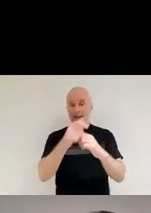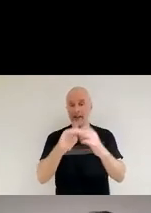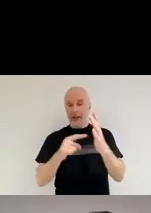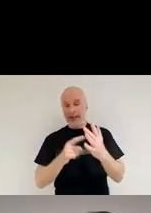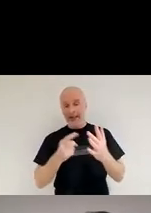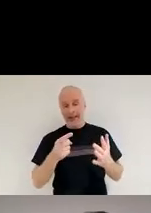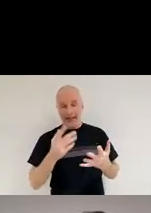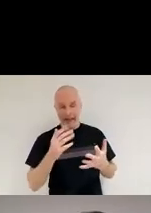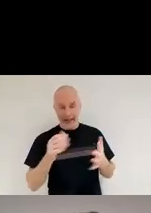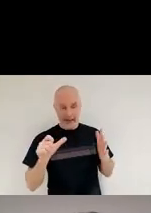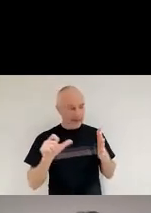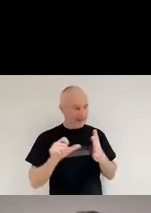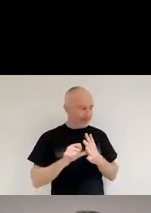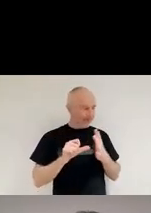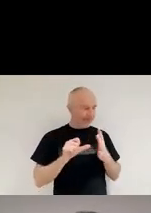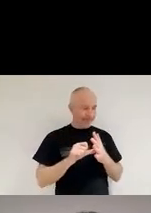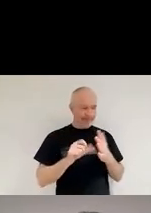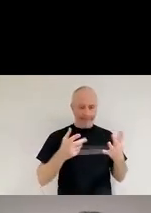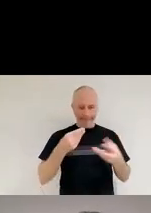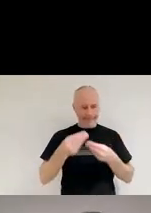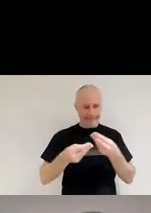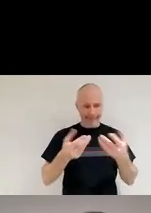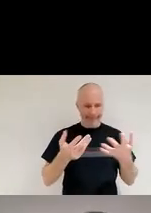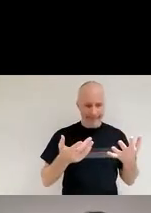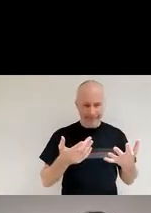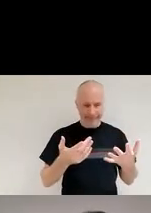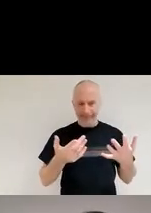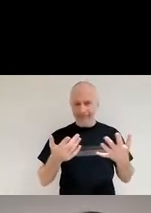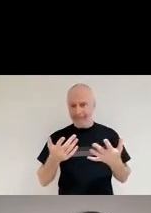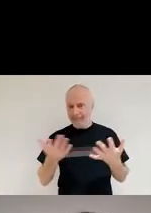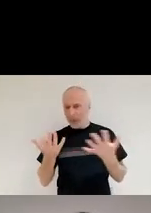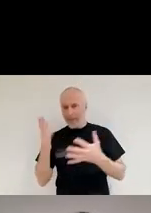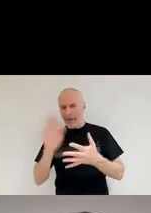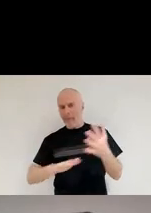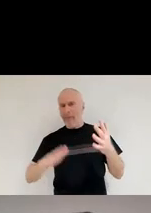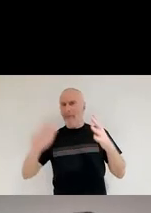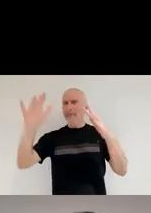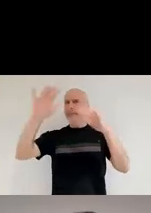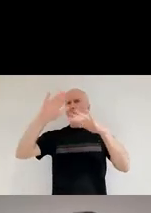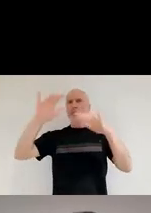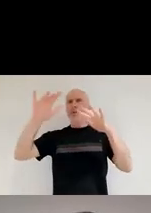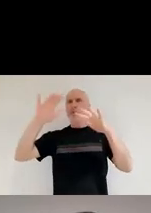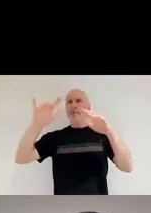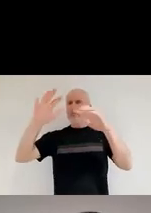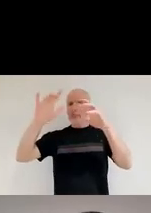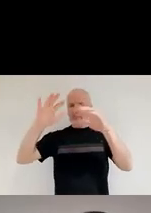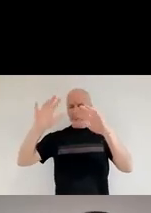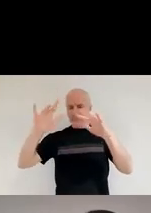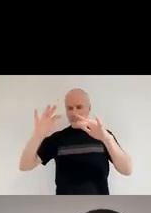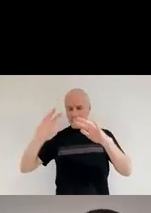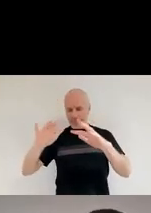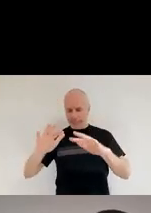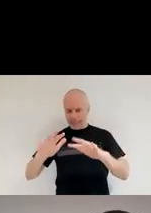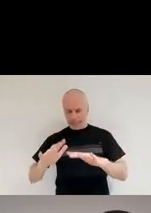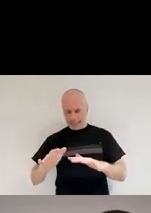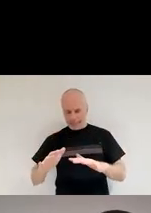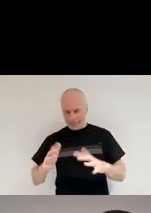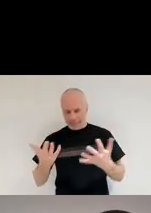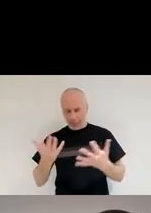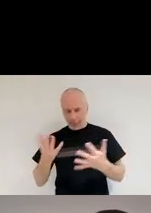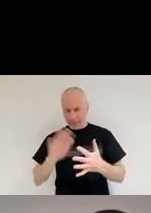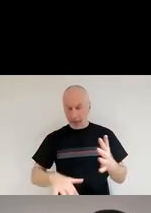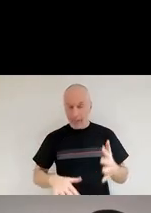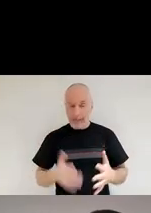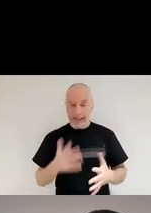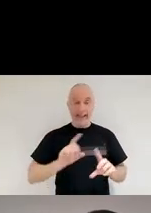enough anyway. So we needed something else. We needed a different alternative theory. Okay.